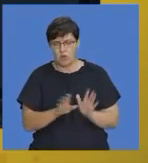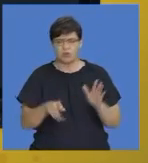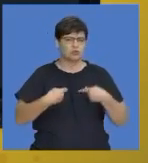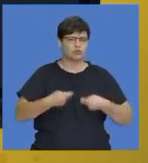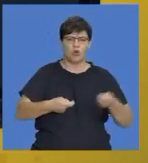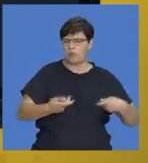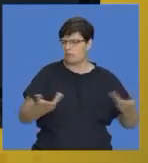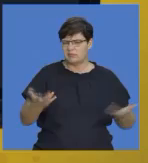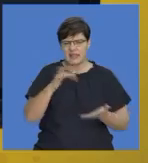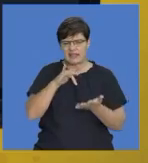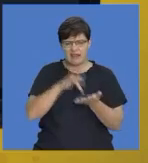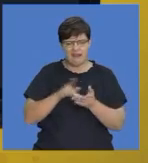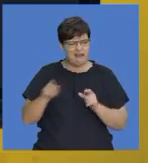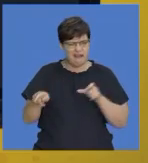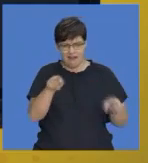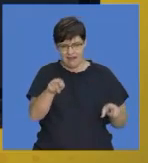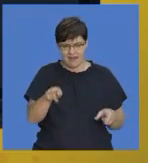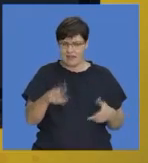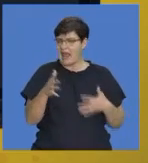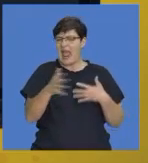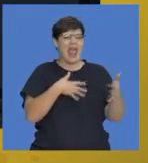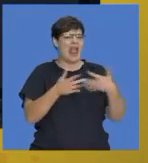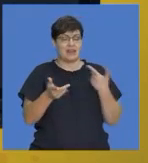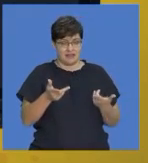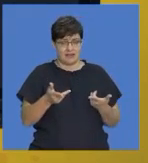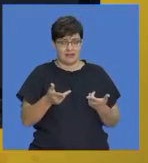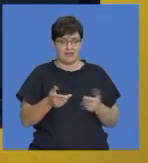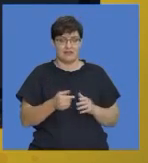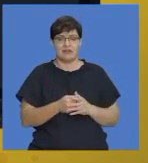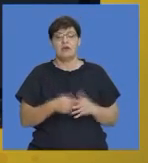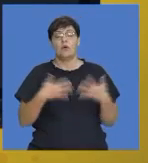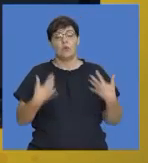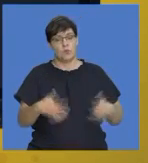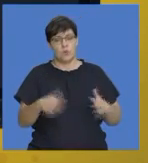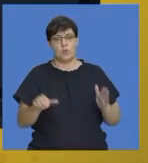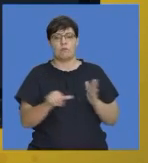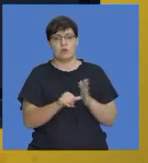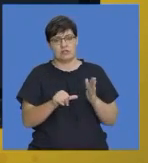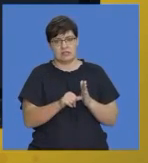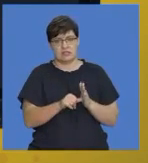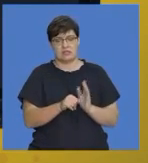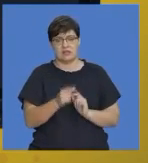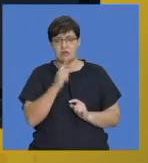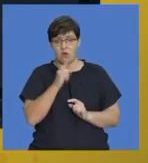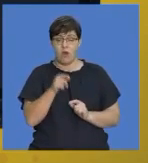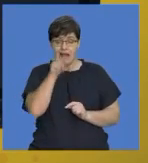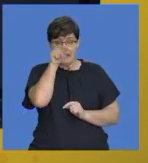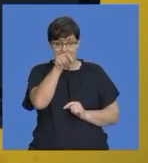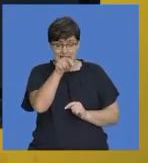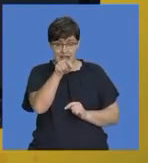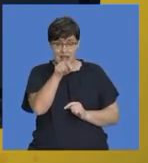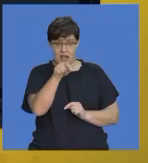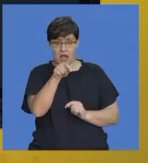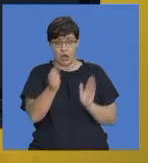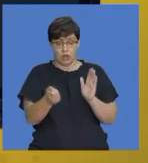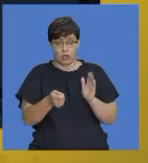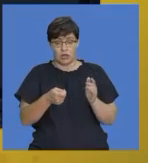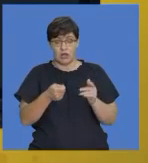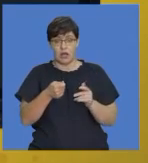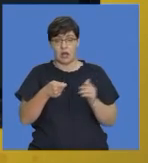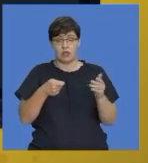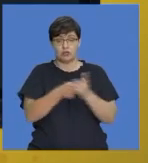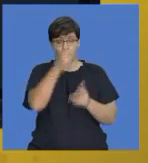It could be anything. It's very, very important. You could say you turn left after the shop right. It could be anything.